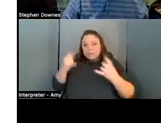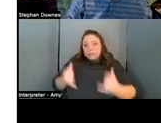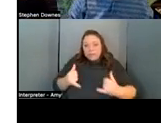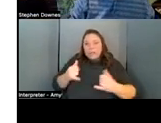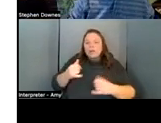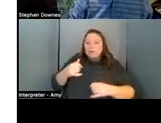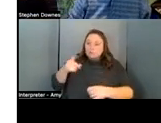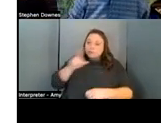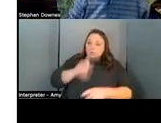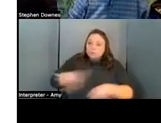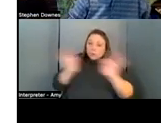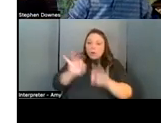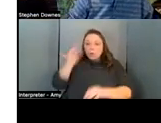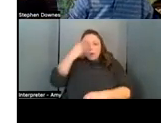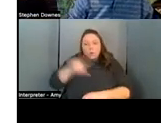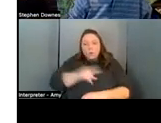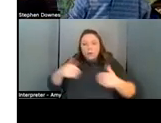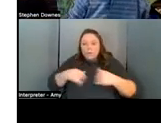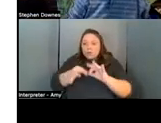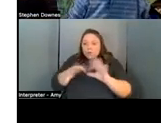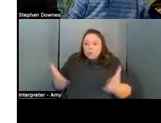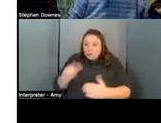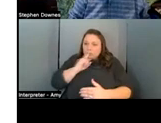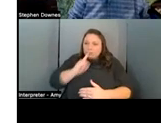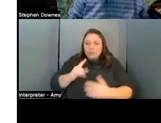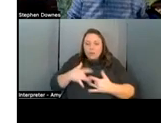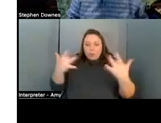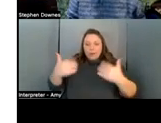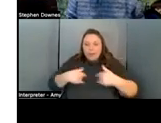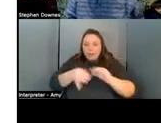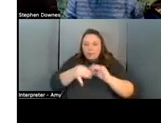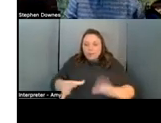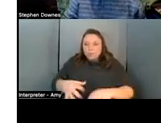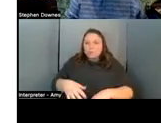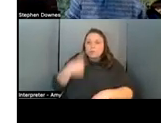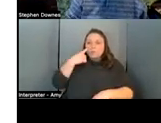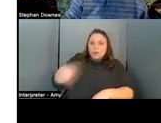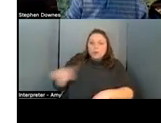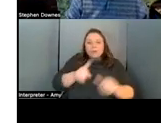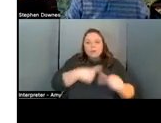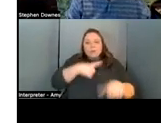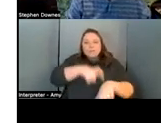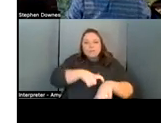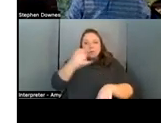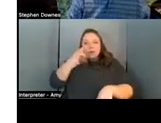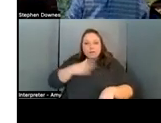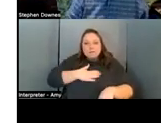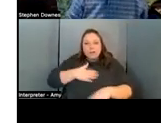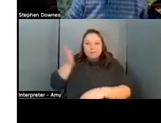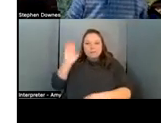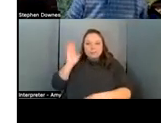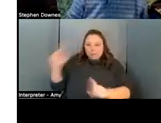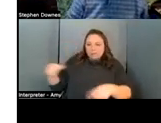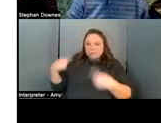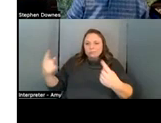interpreter here which i'm happy to see um and for the record first time one of my talks has ever been given